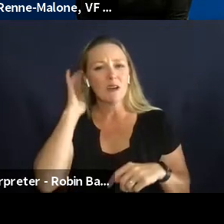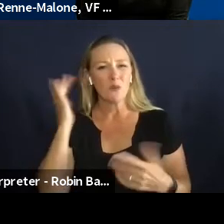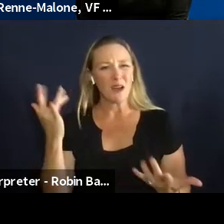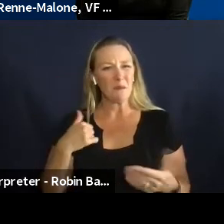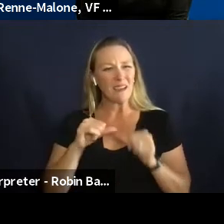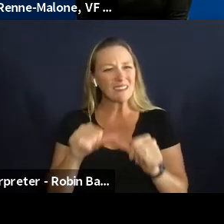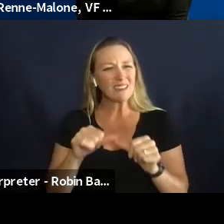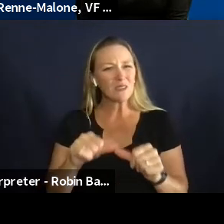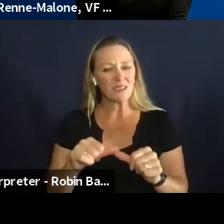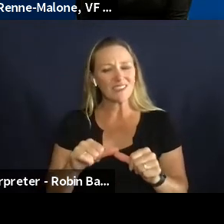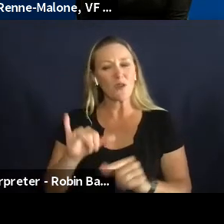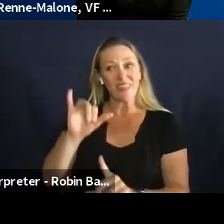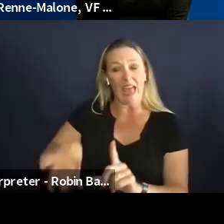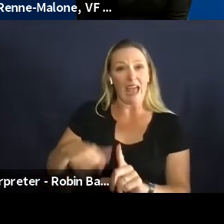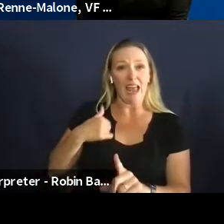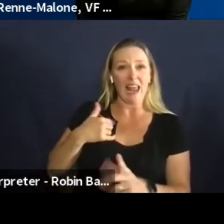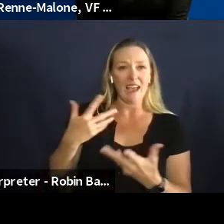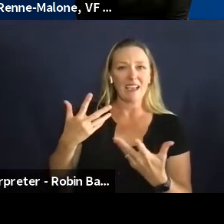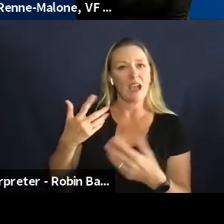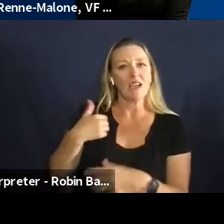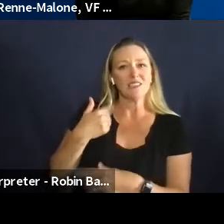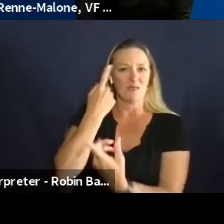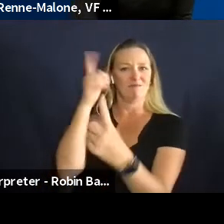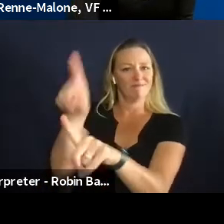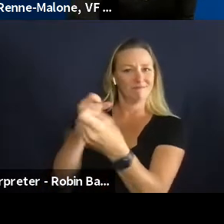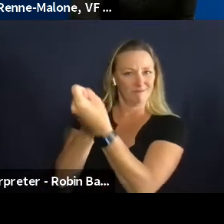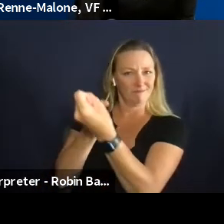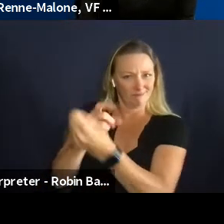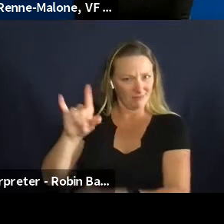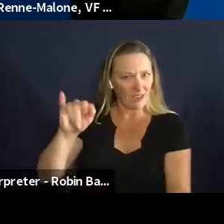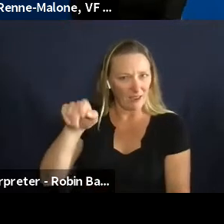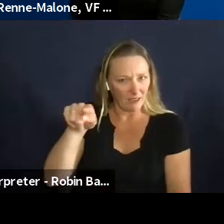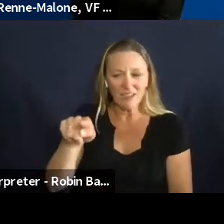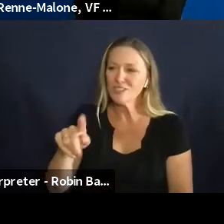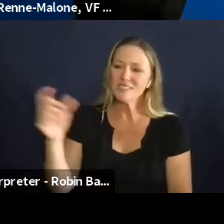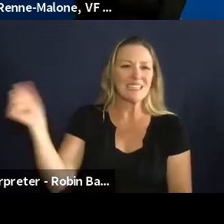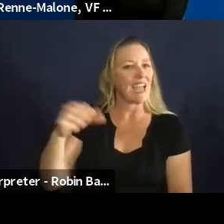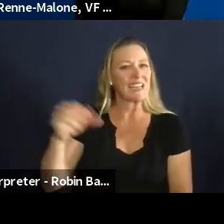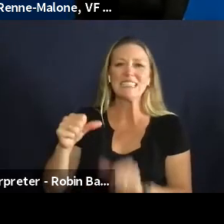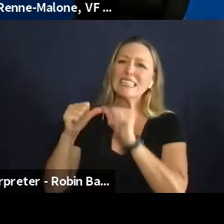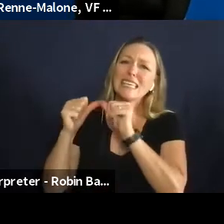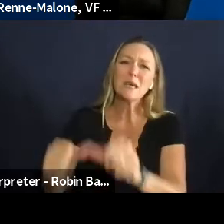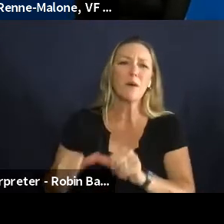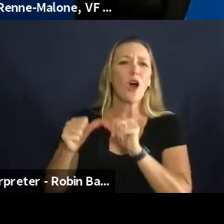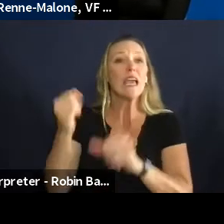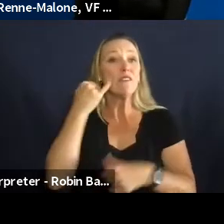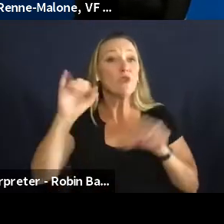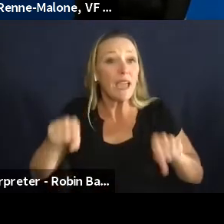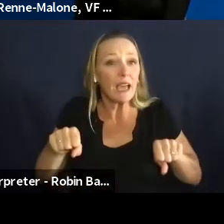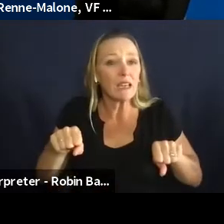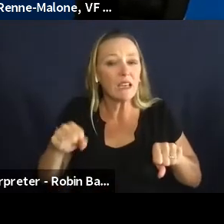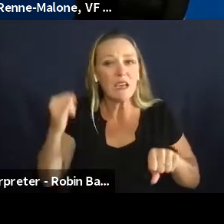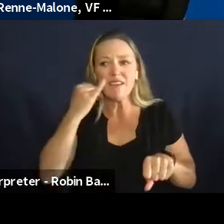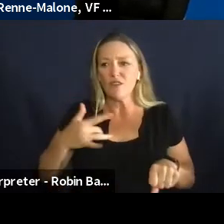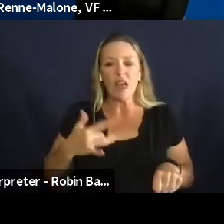would totally um piggyback on that diane and just say like just keep on like it is if you can and if you can't